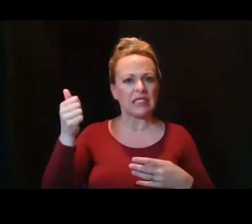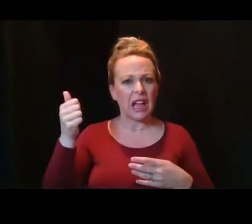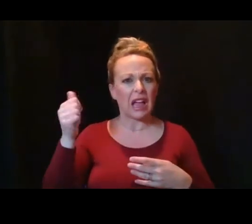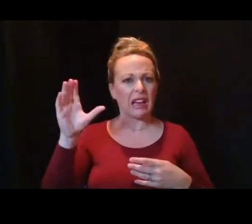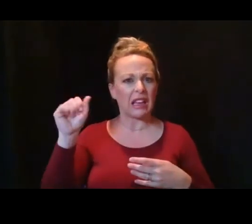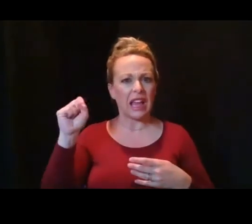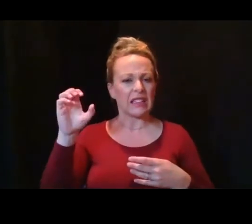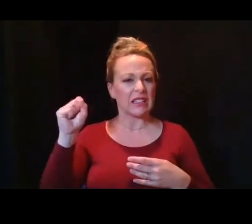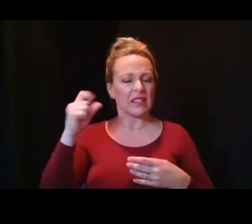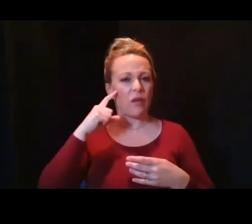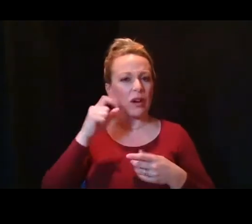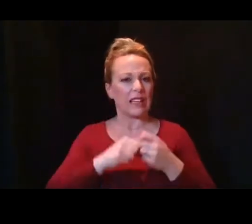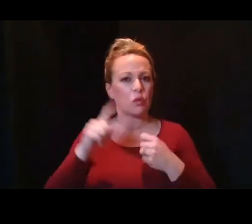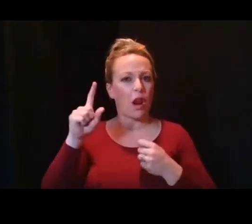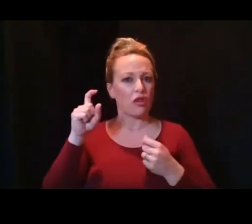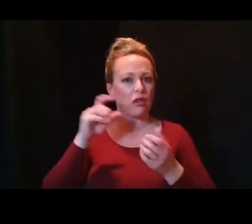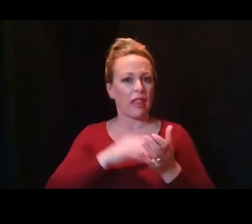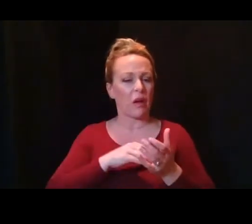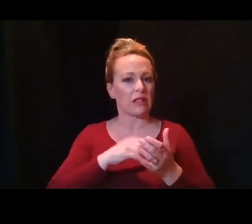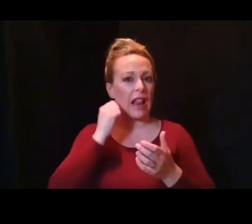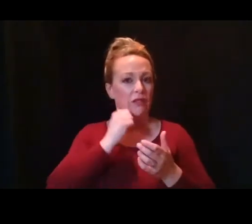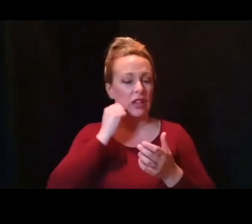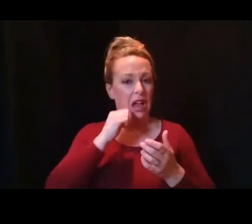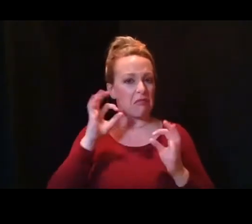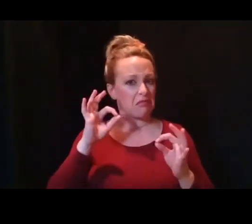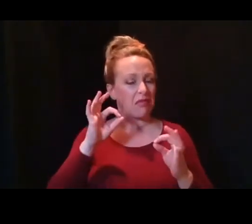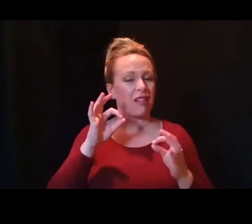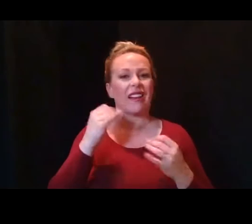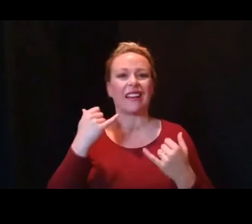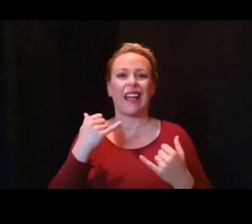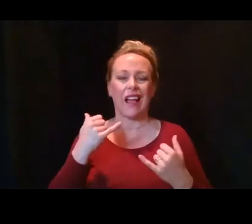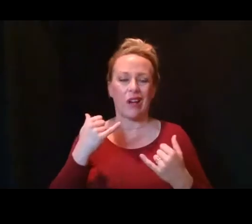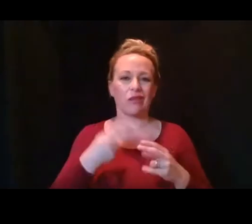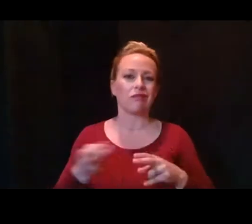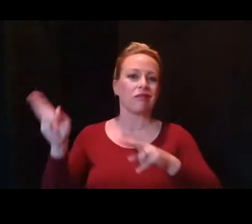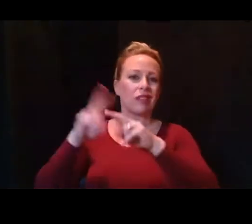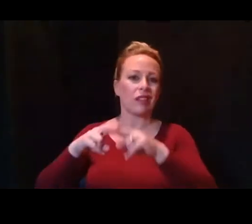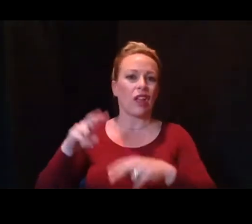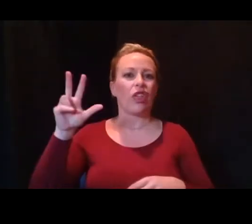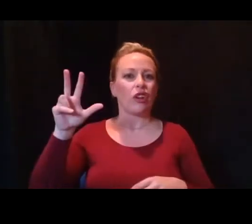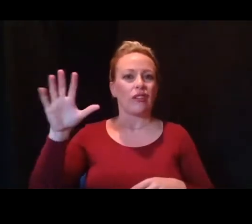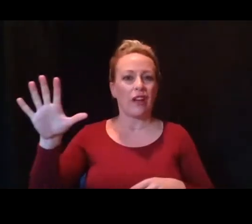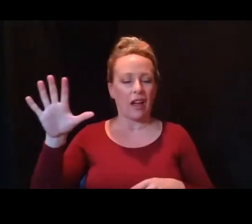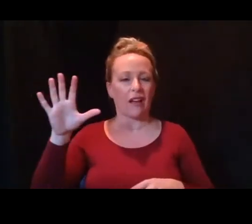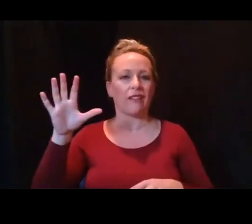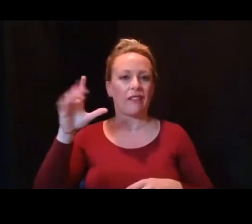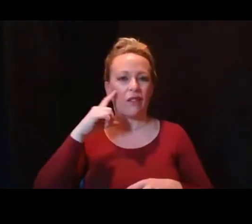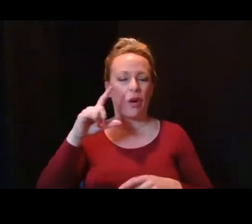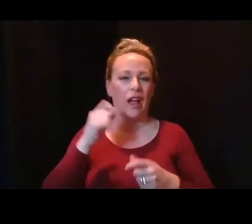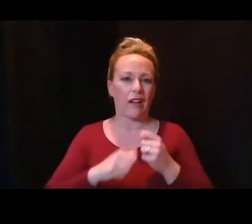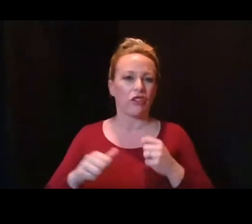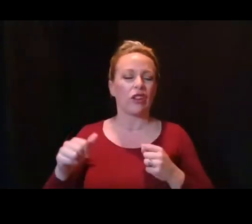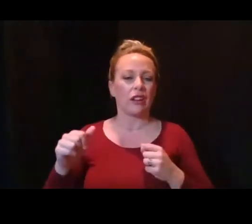per day in the county, and we're now at about 35 per 100,000 per day in the county. So more than